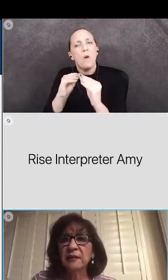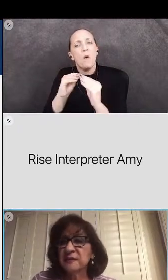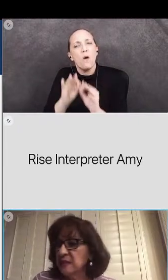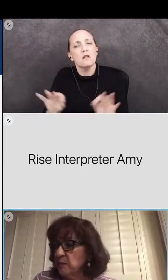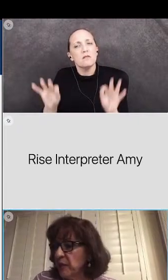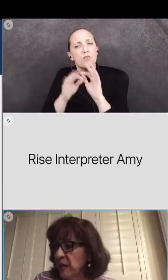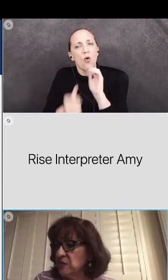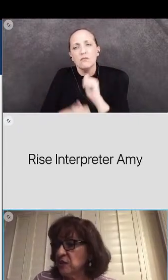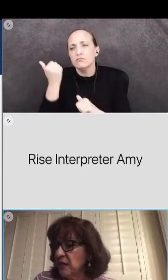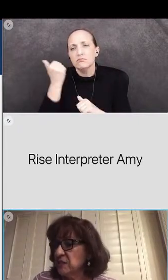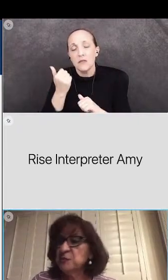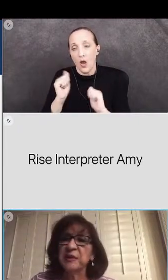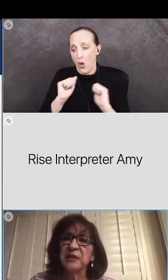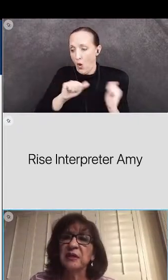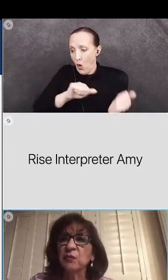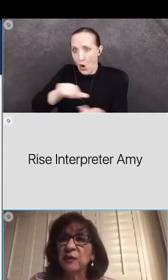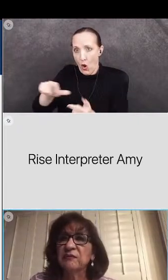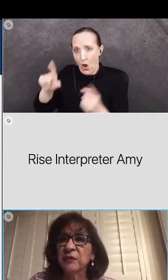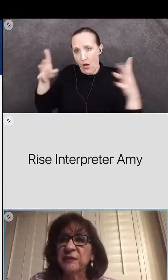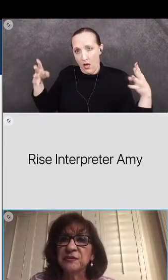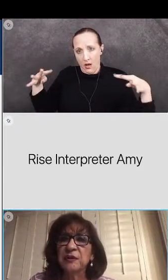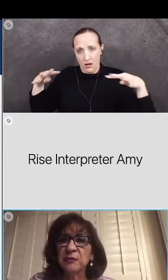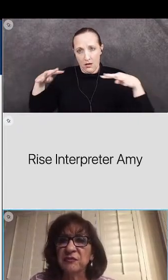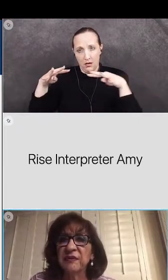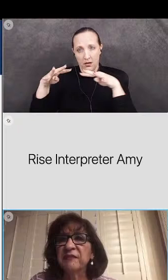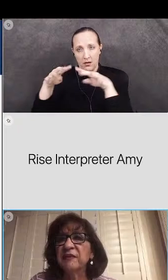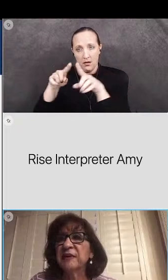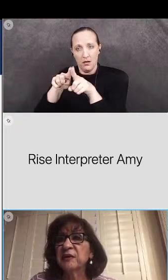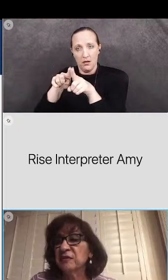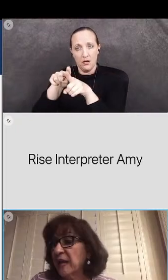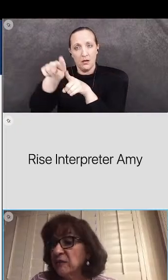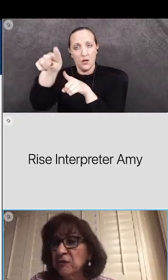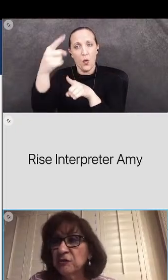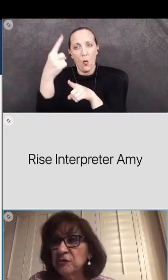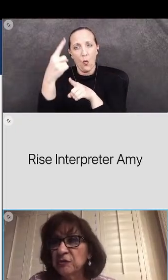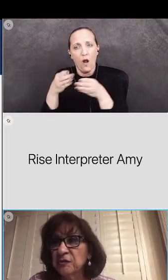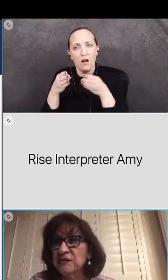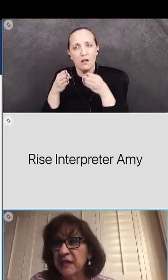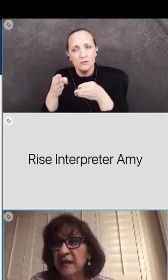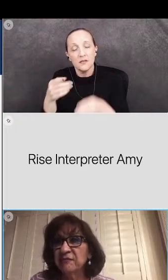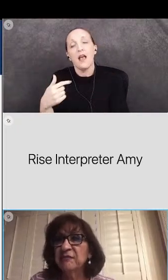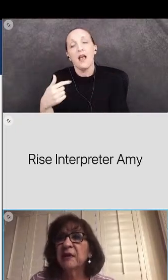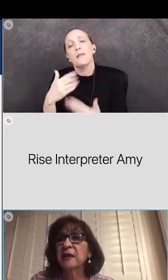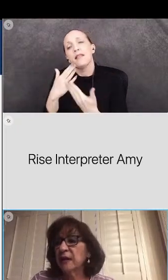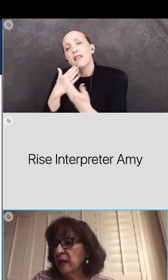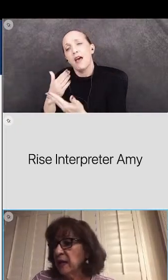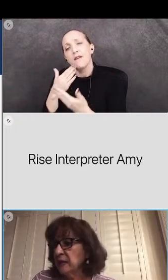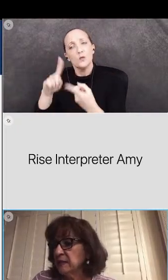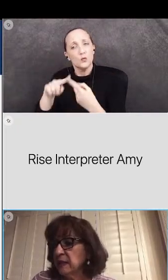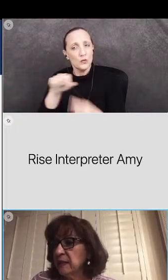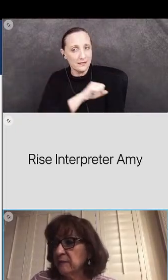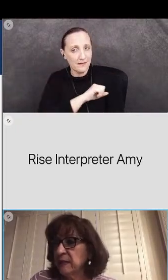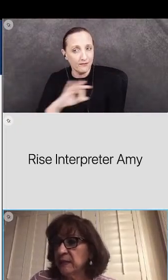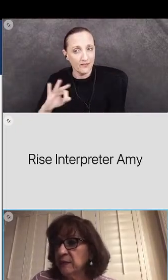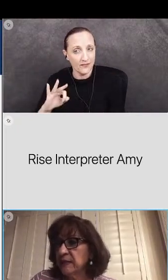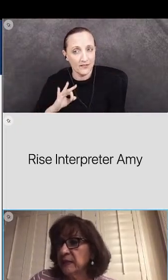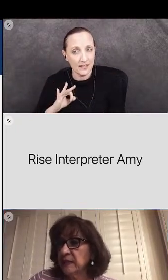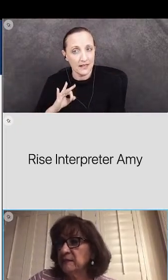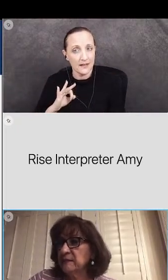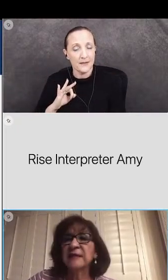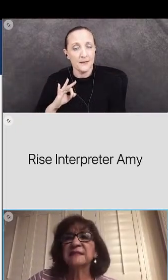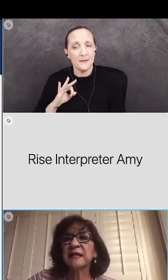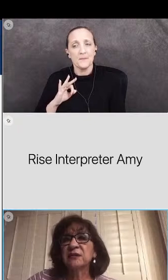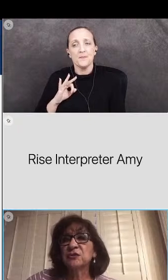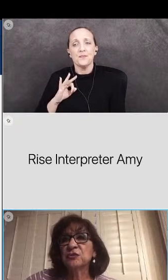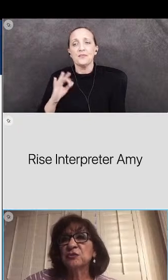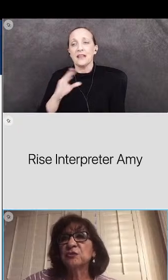on the same page and speaking in one voice so i'm very very thankful to the staff and uh you know